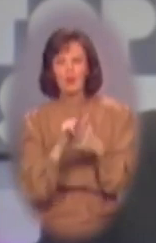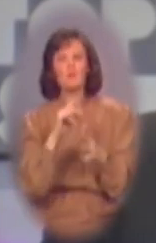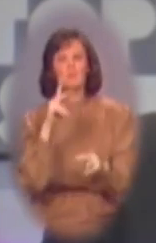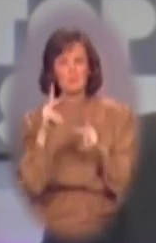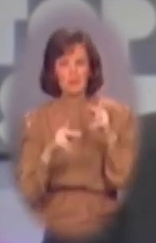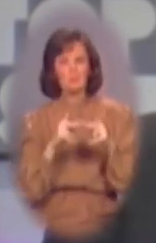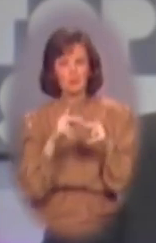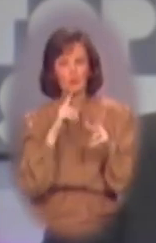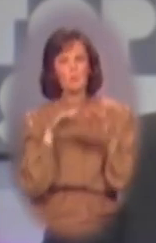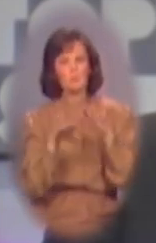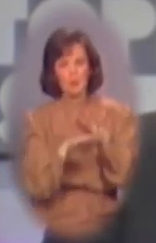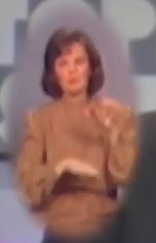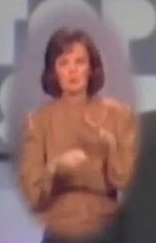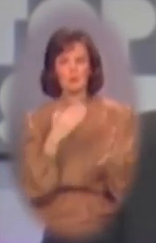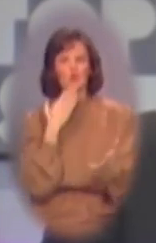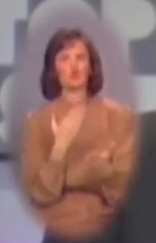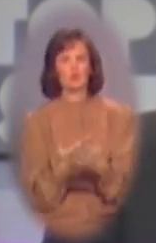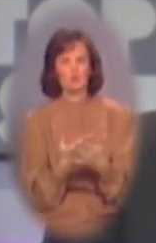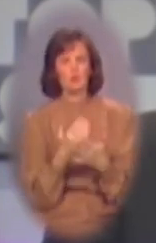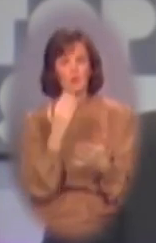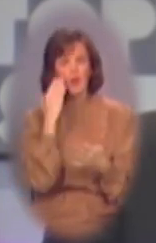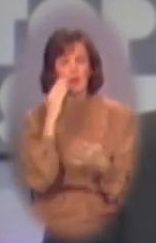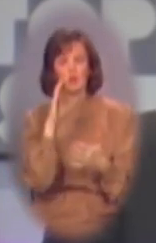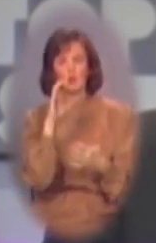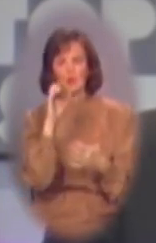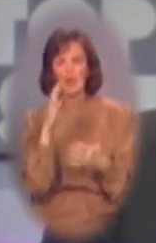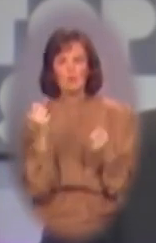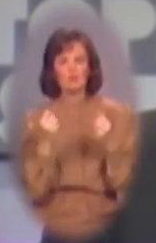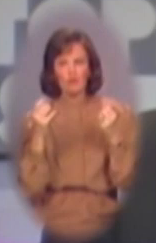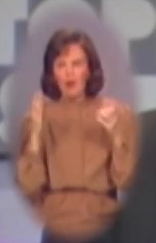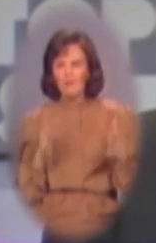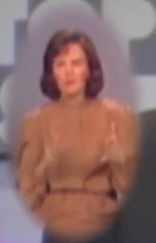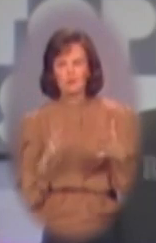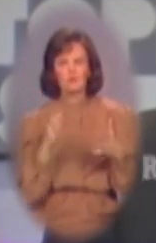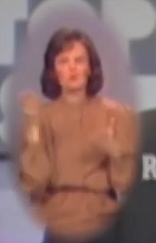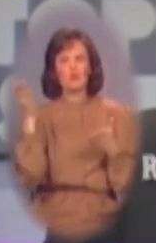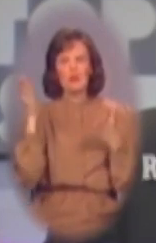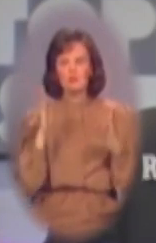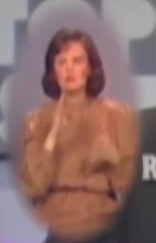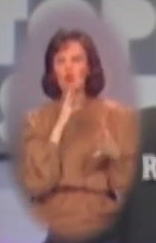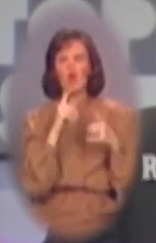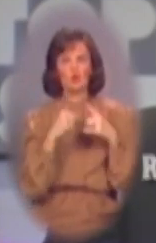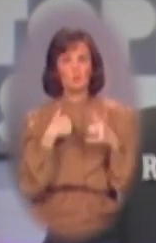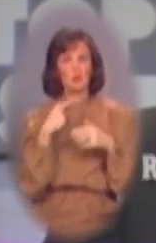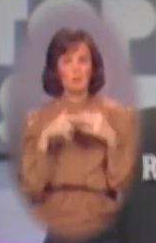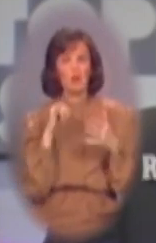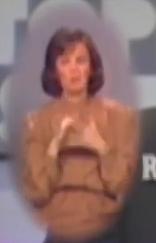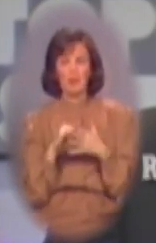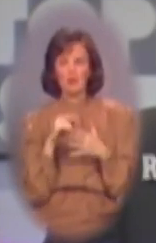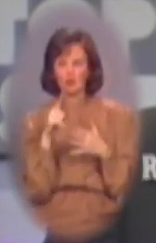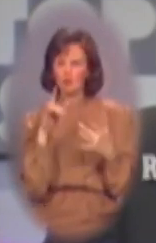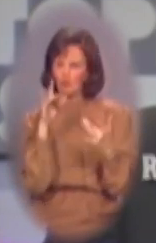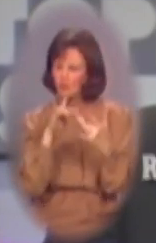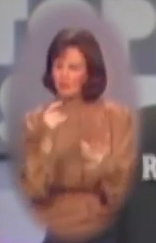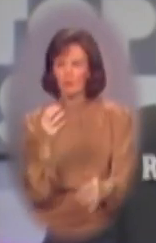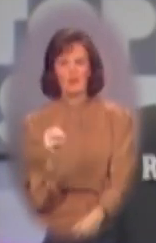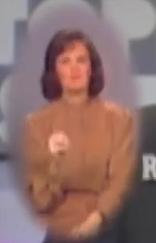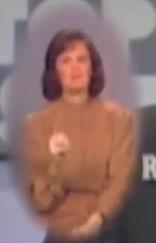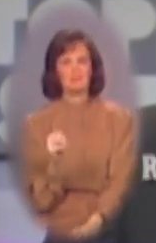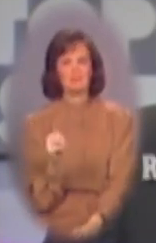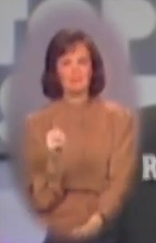that people were basically good. I know that cab drivers, a lot of waitresses talked to me about it and it, you had reached them.